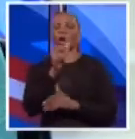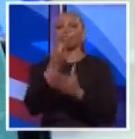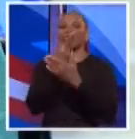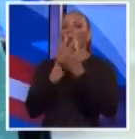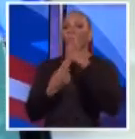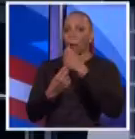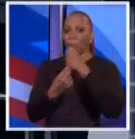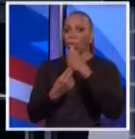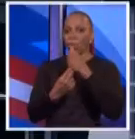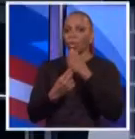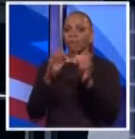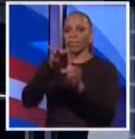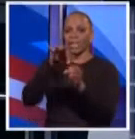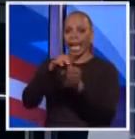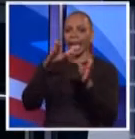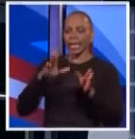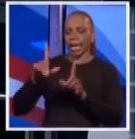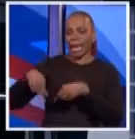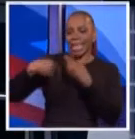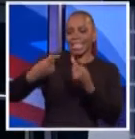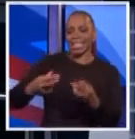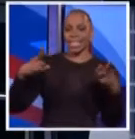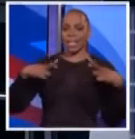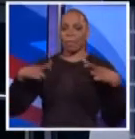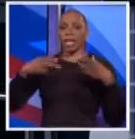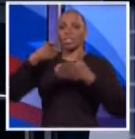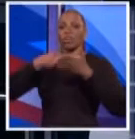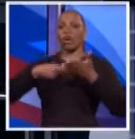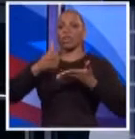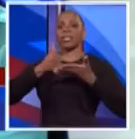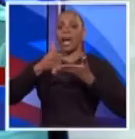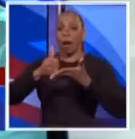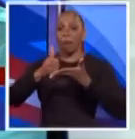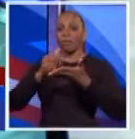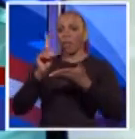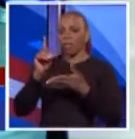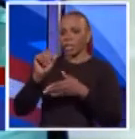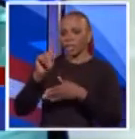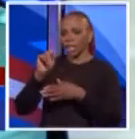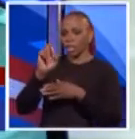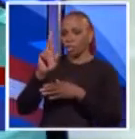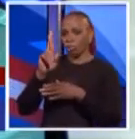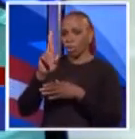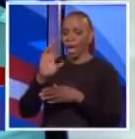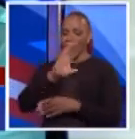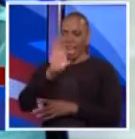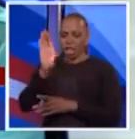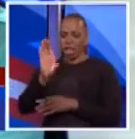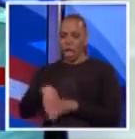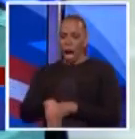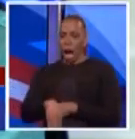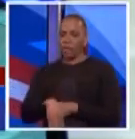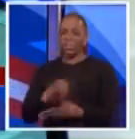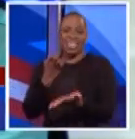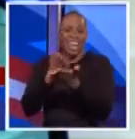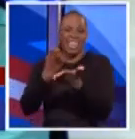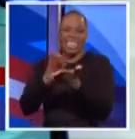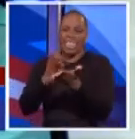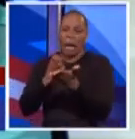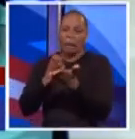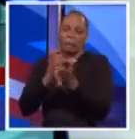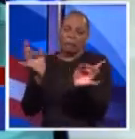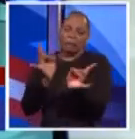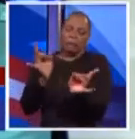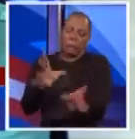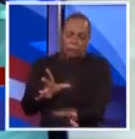you. Since high pension costs helped break the back of Detroit and have pushed Chicago in bad economic shape, going